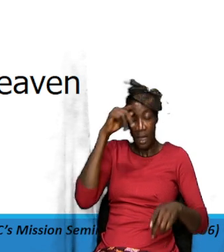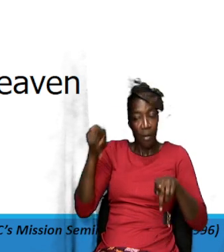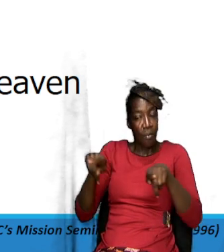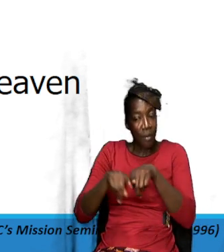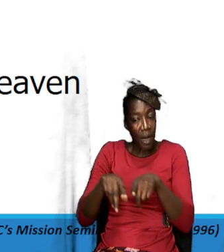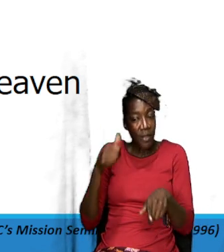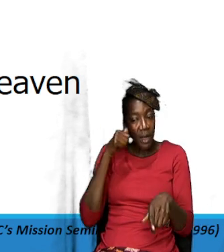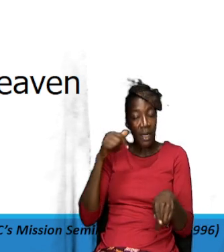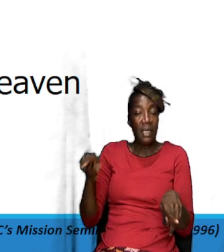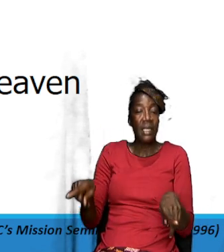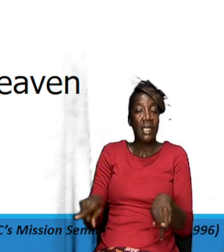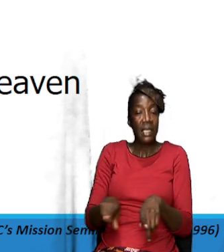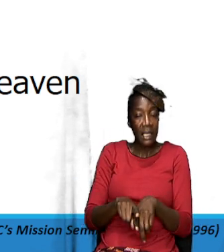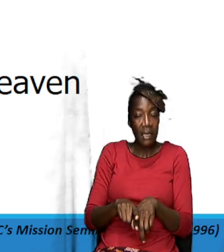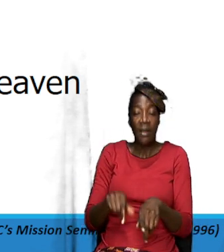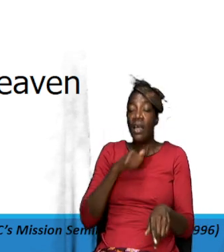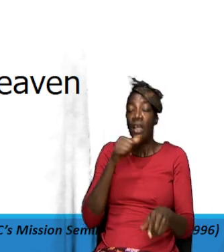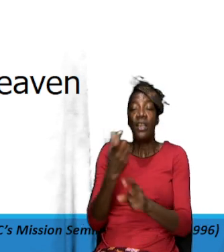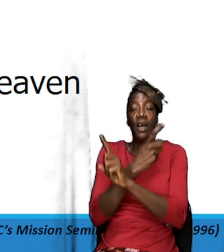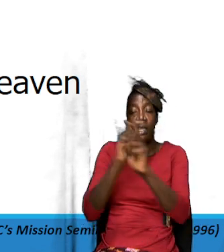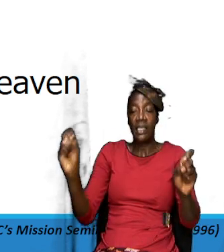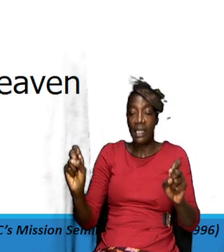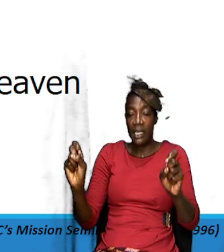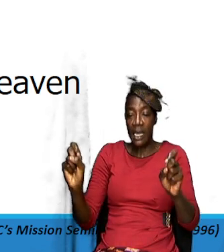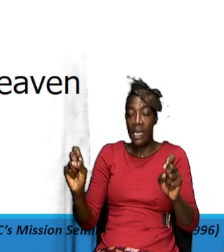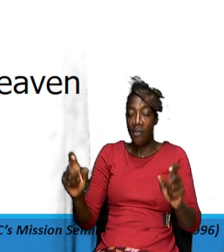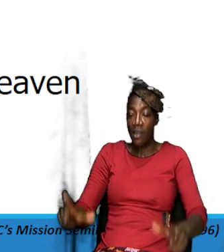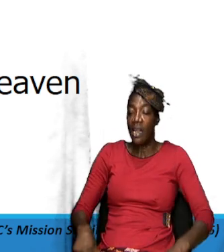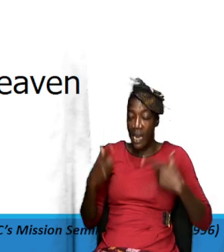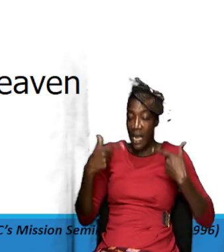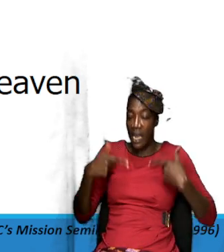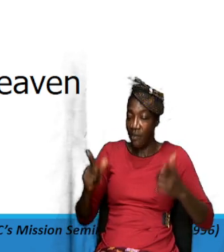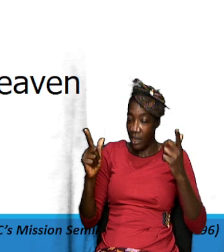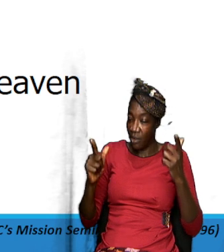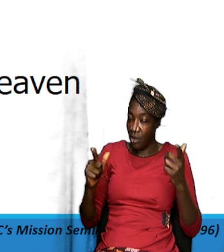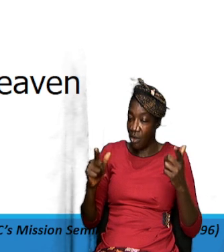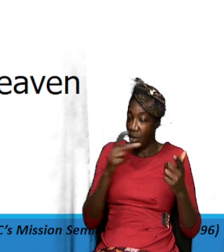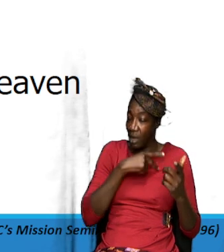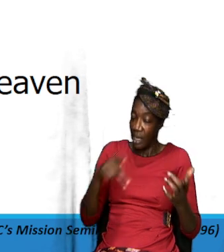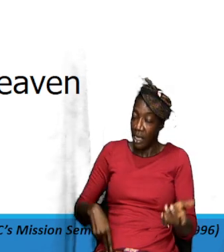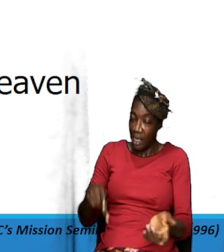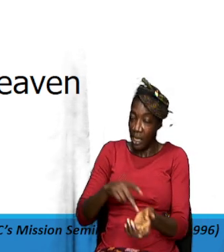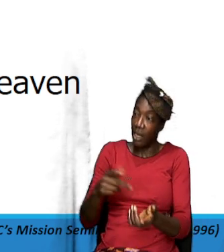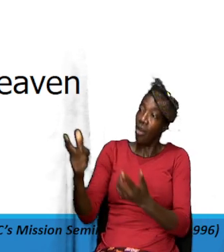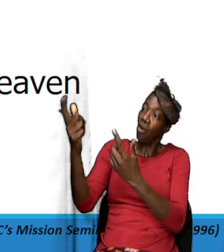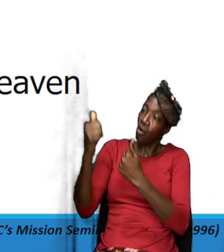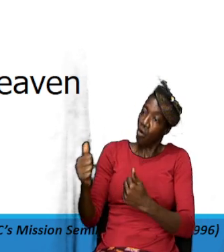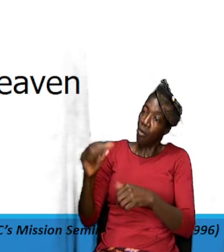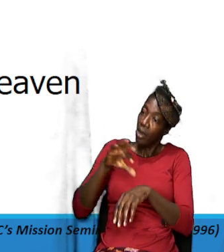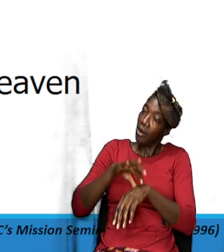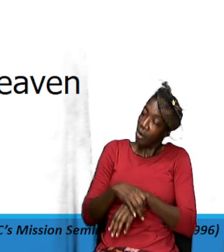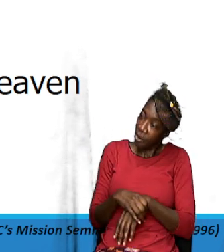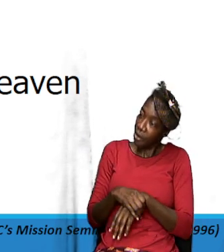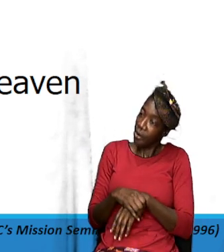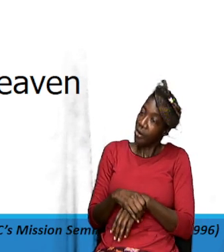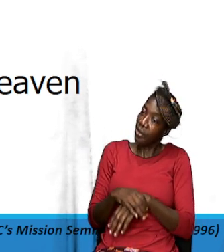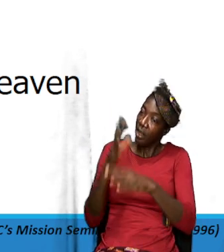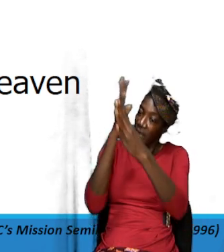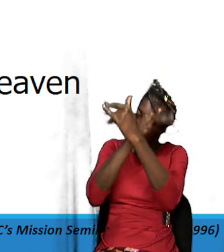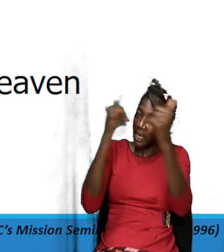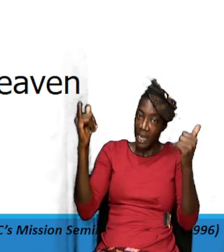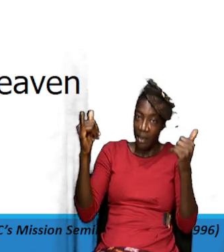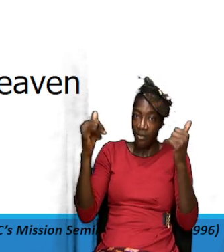life reign in the unsaved life let your kingdom come in you know on earth as it is in heaven